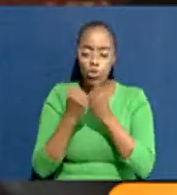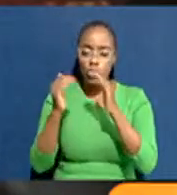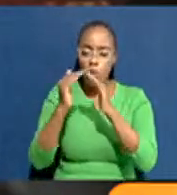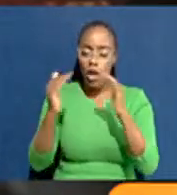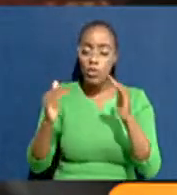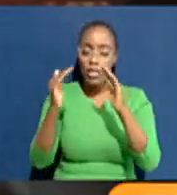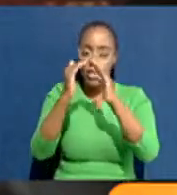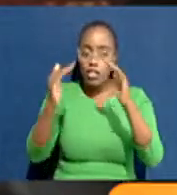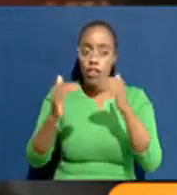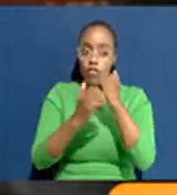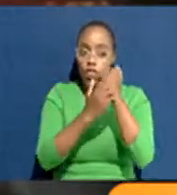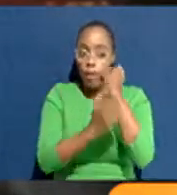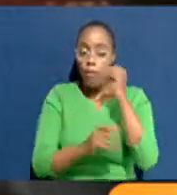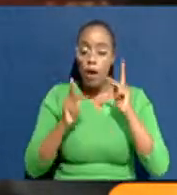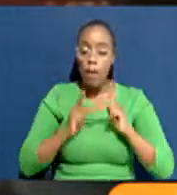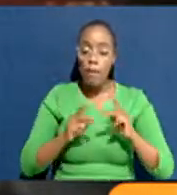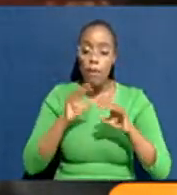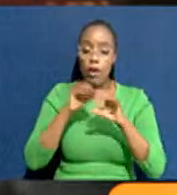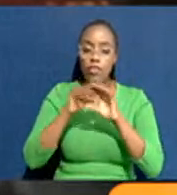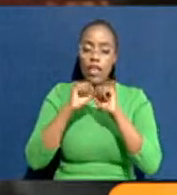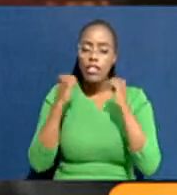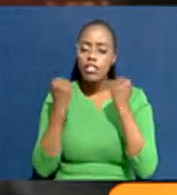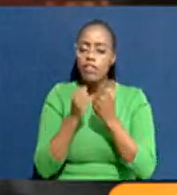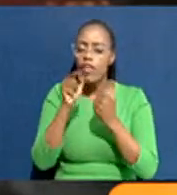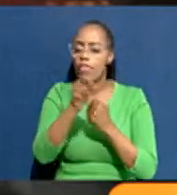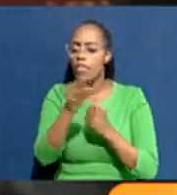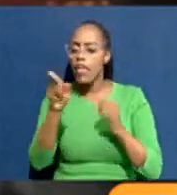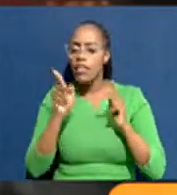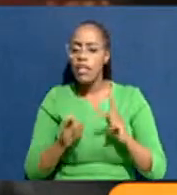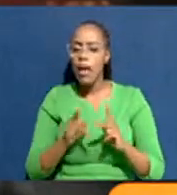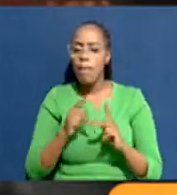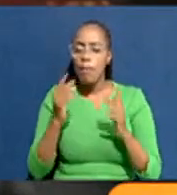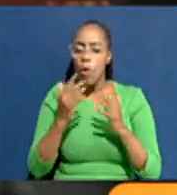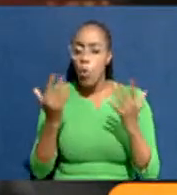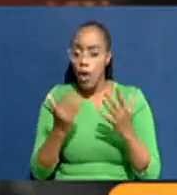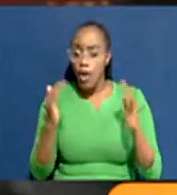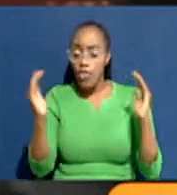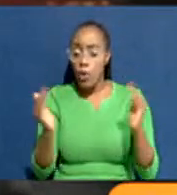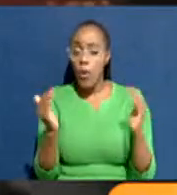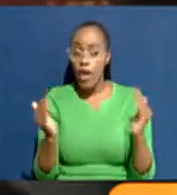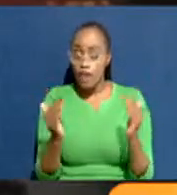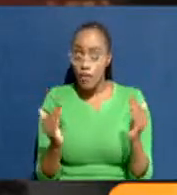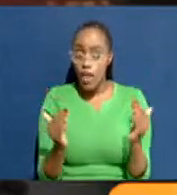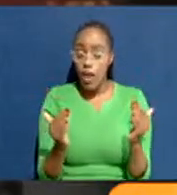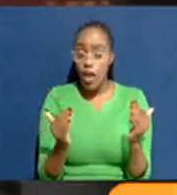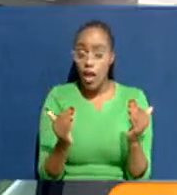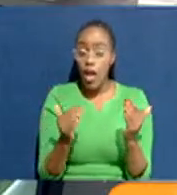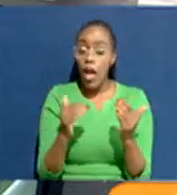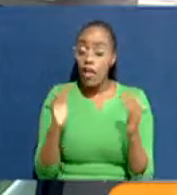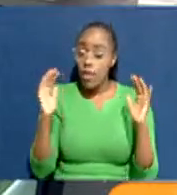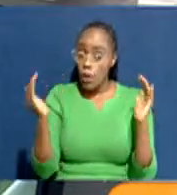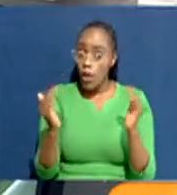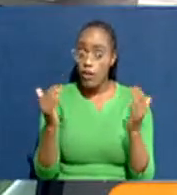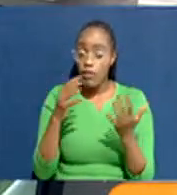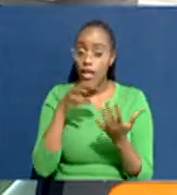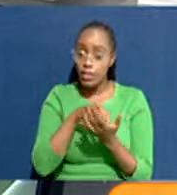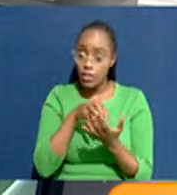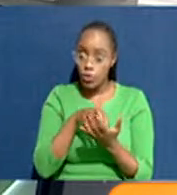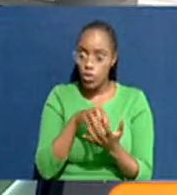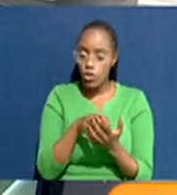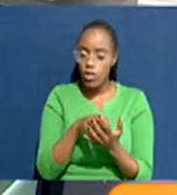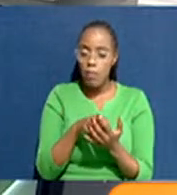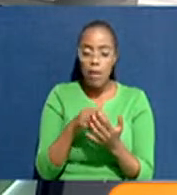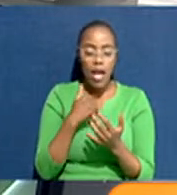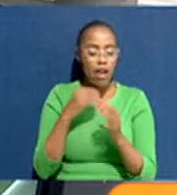actually housing for the poorest in society. And how is... Those are people in the welfare segment. Okay. There is